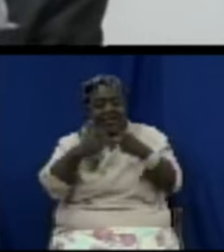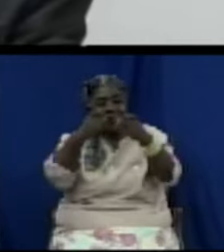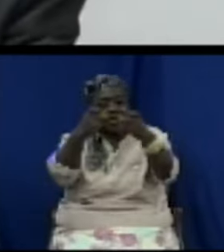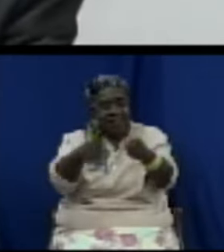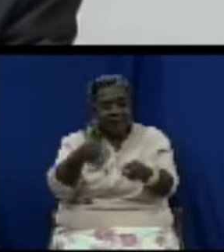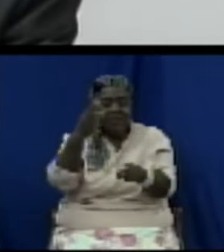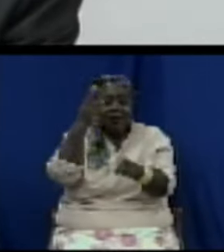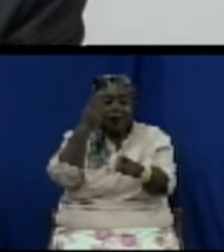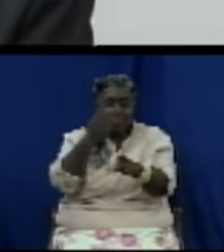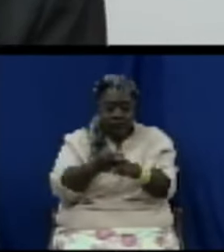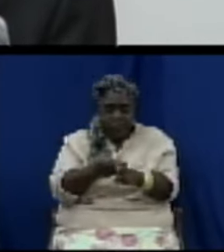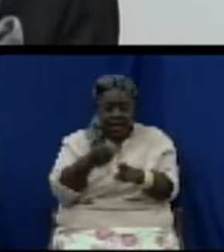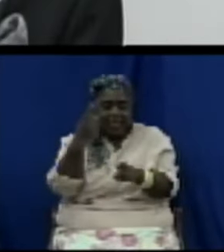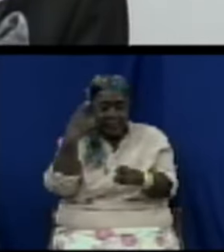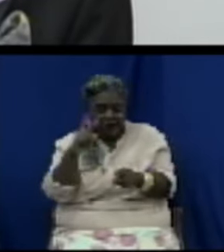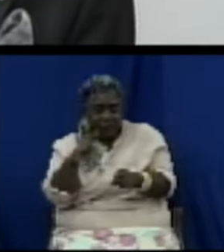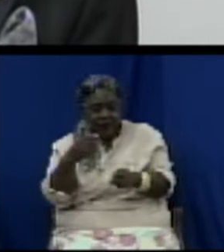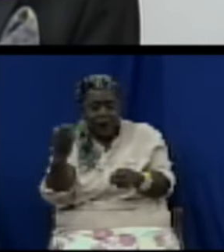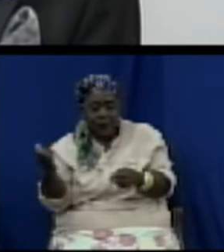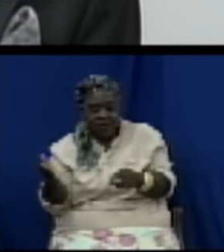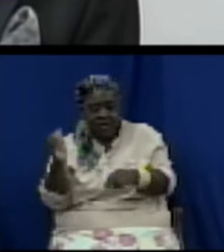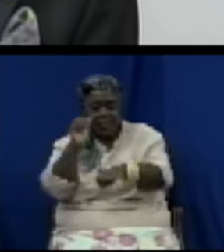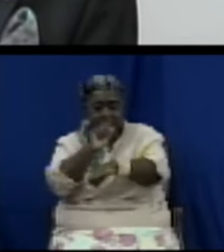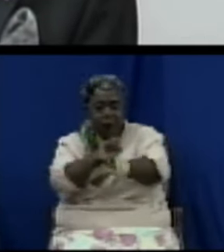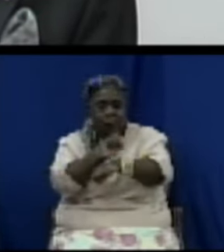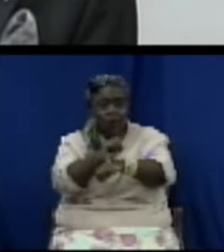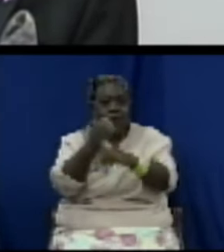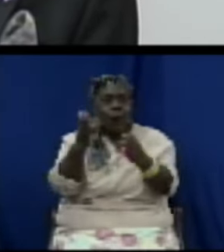but the act will therefore now